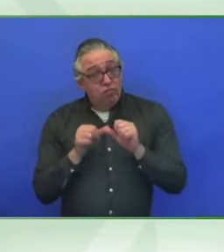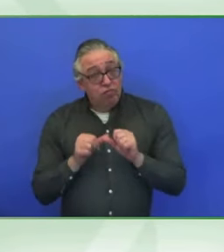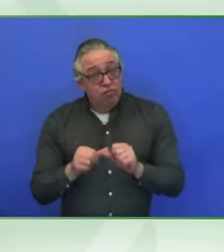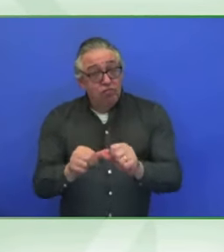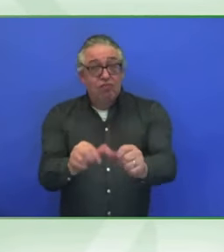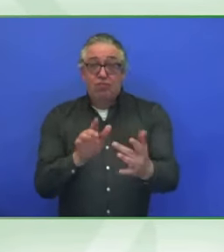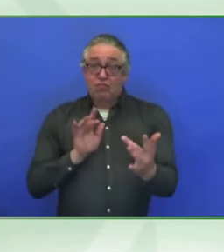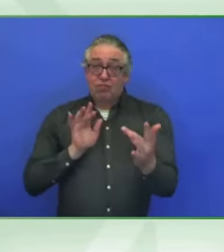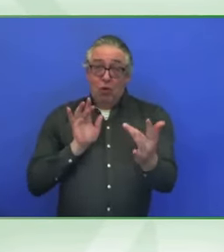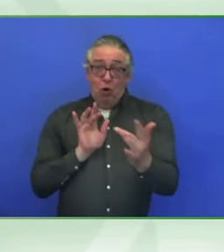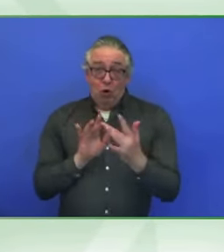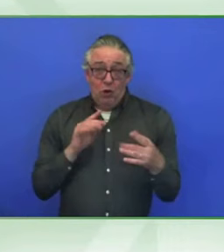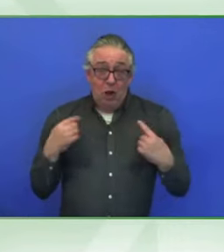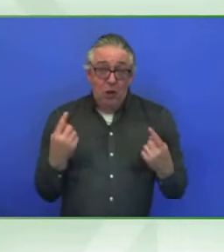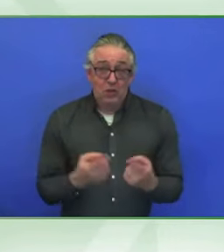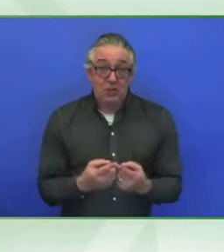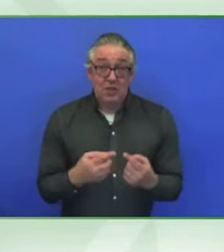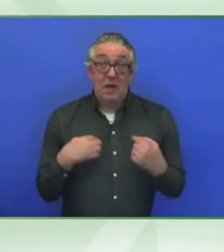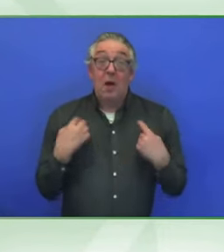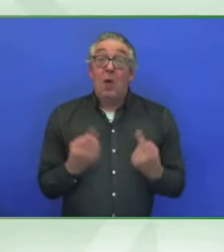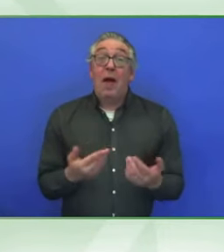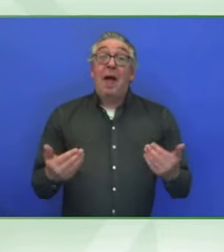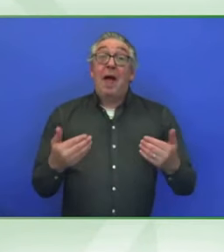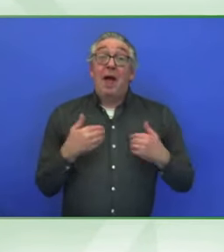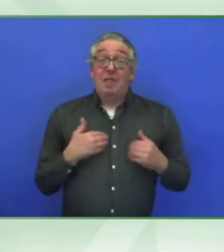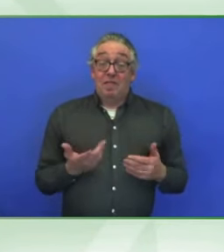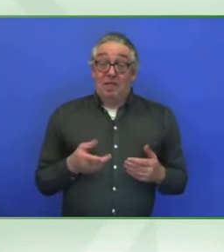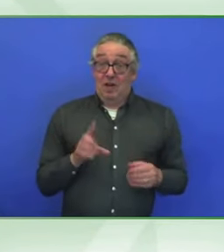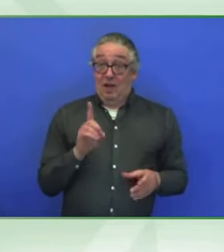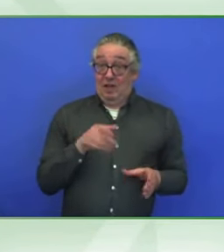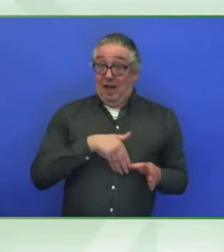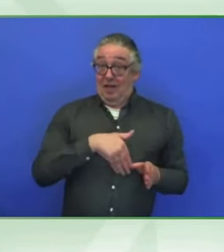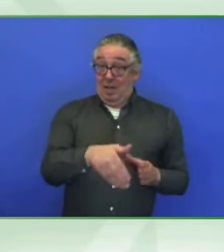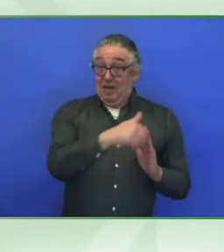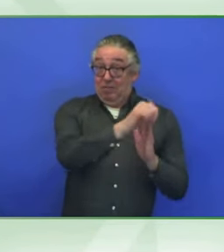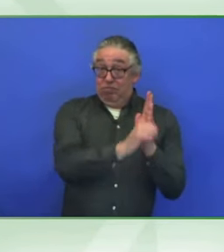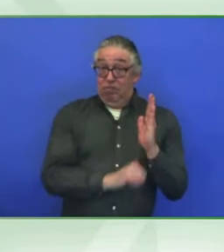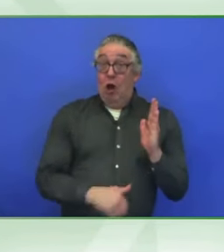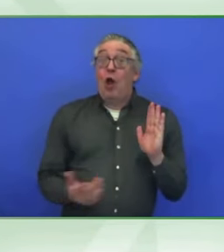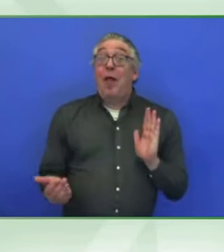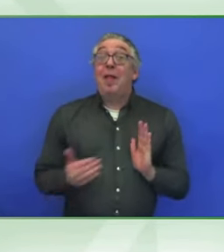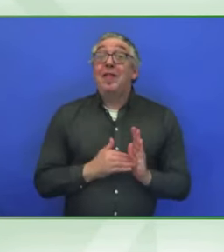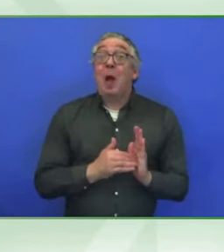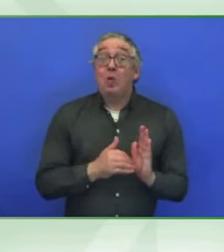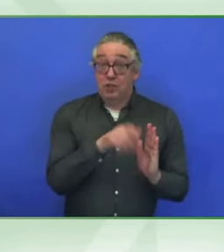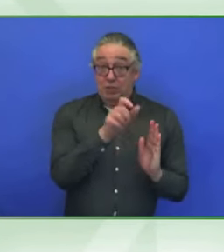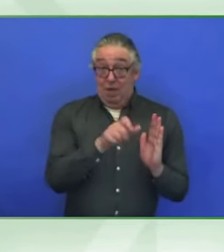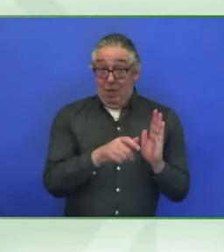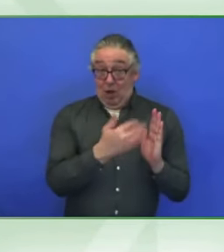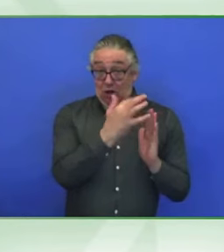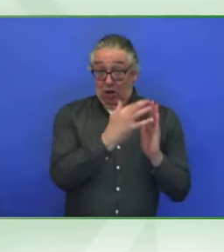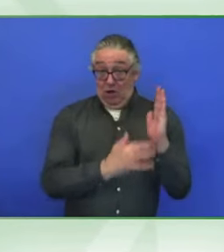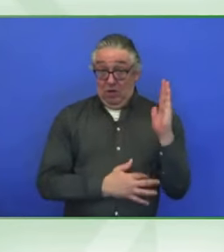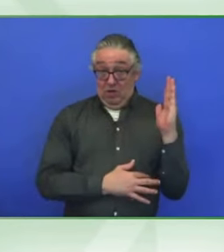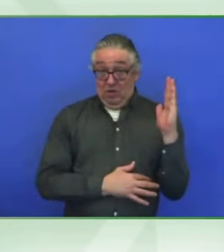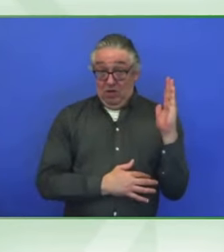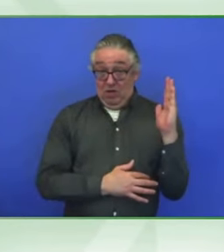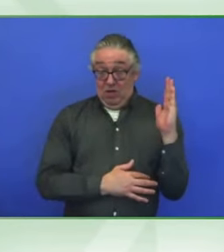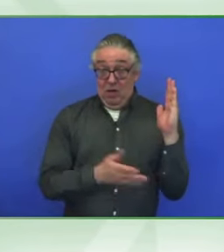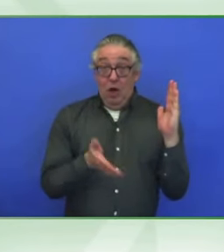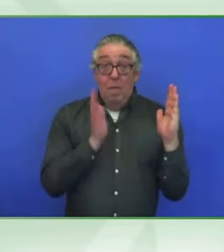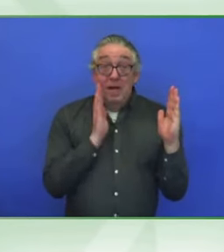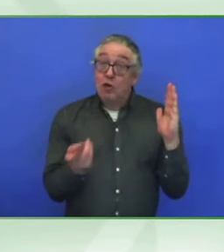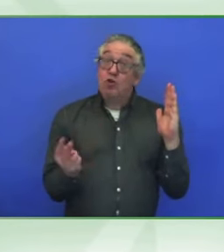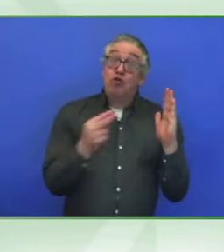database of thousands of people at your disposal. It's being launched at this conference. So please do check it out. Please reach out to people,